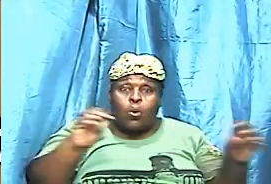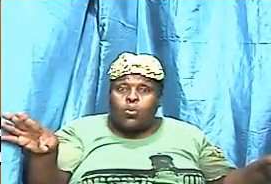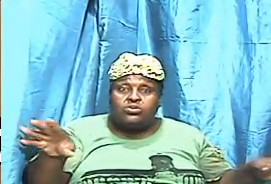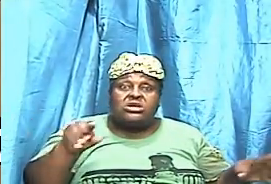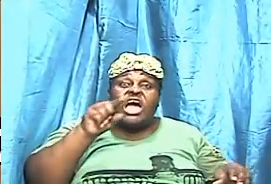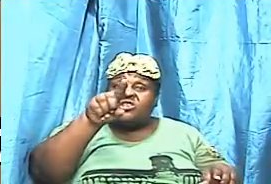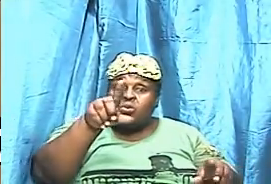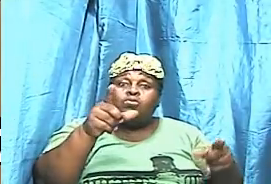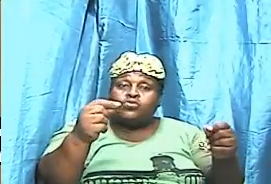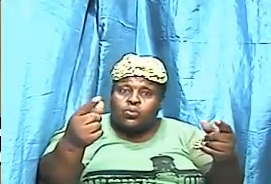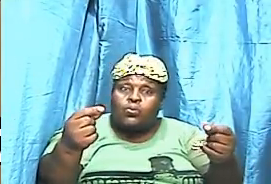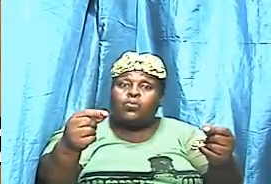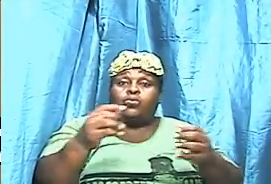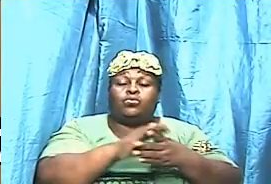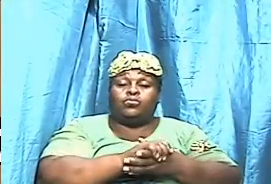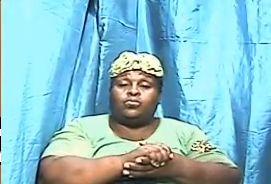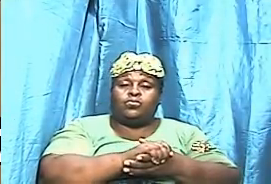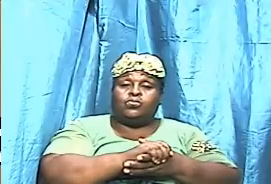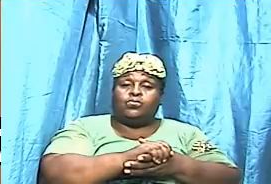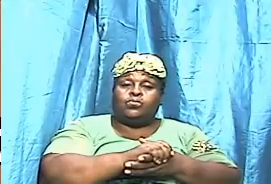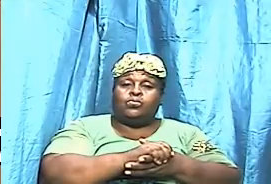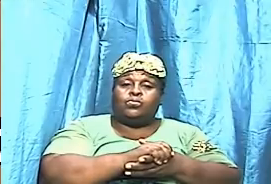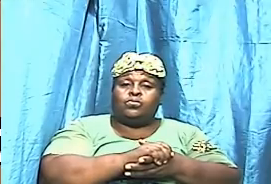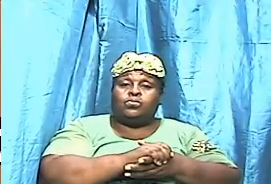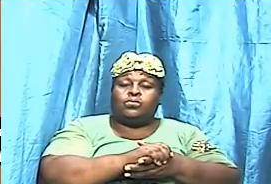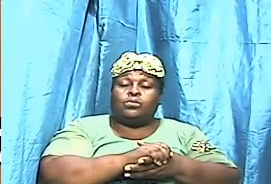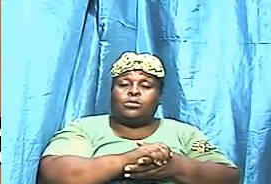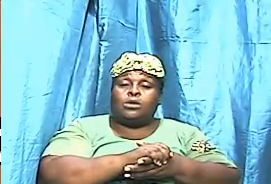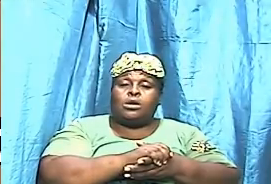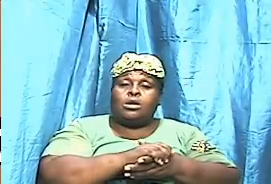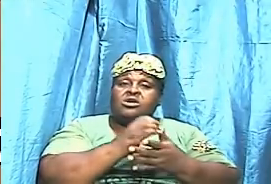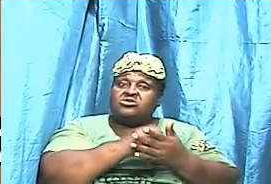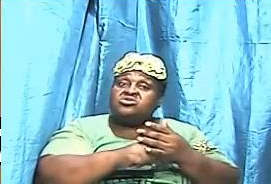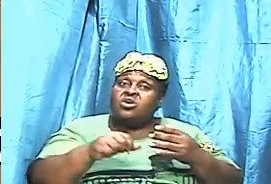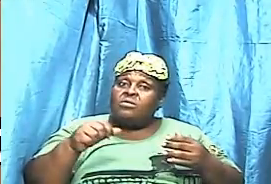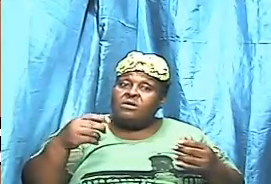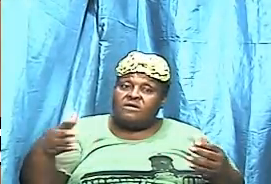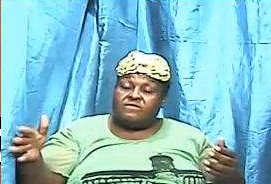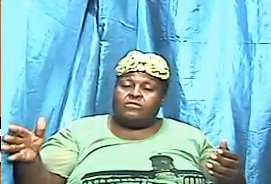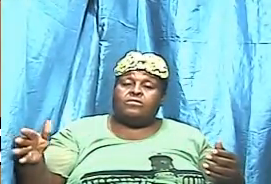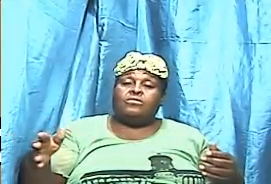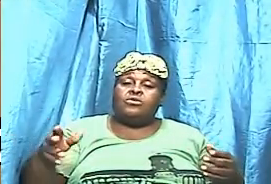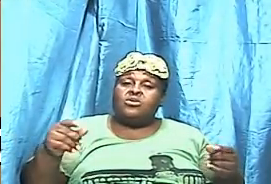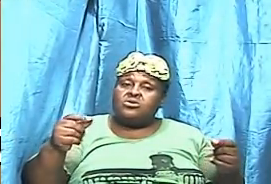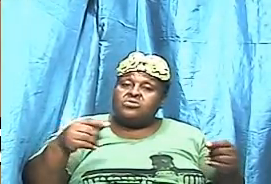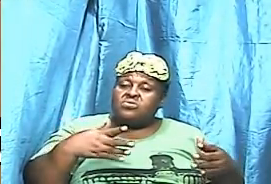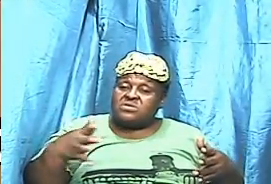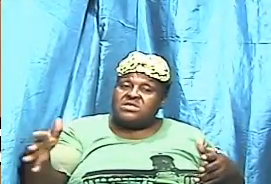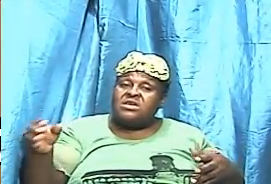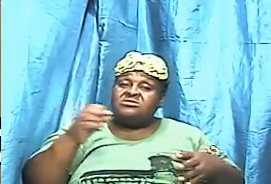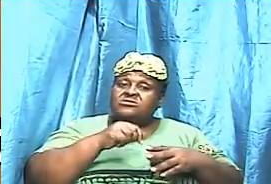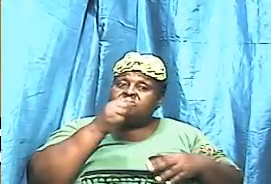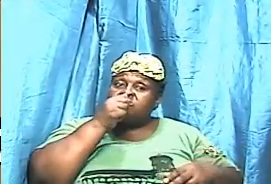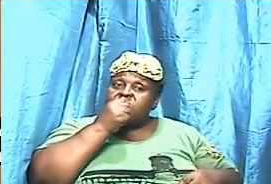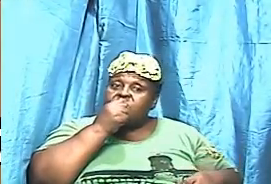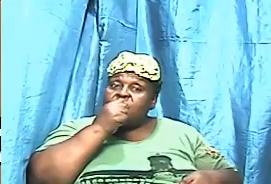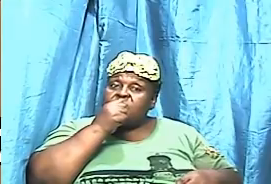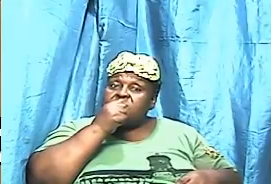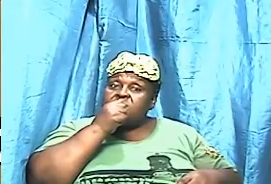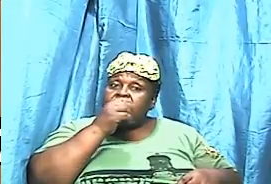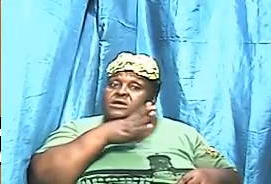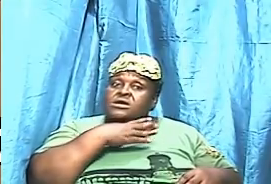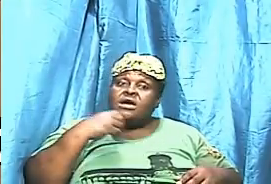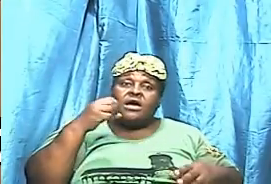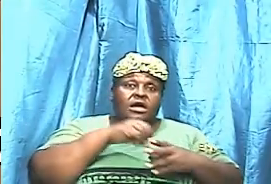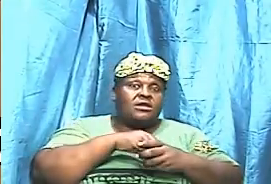do things in darkness and in secret and think nobody knows we always hear say if nobody knows God know